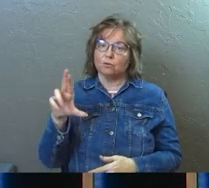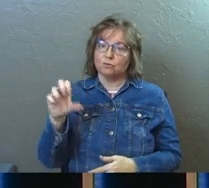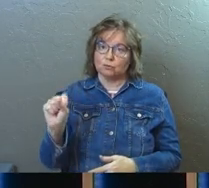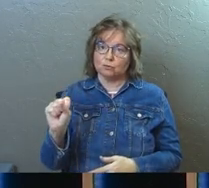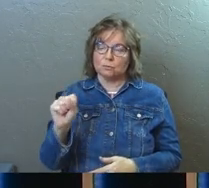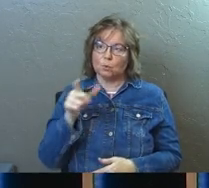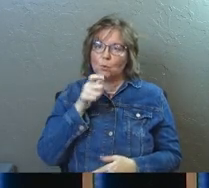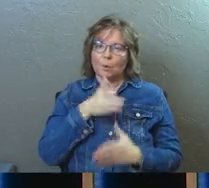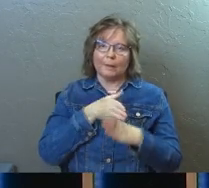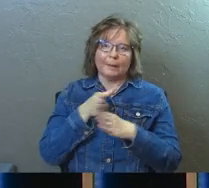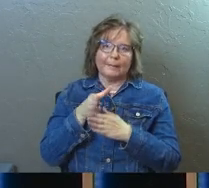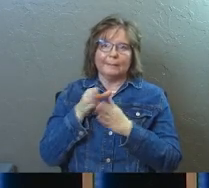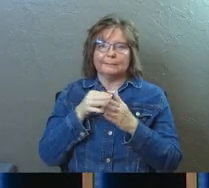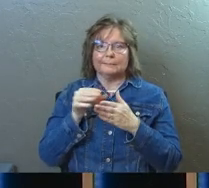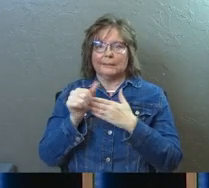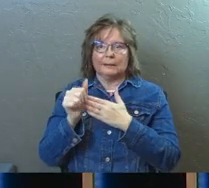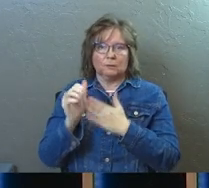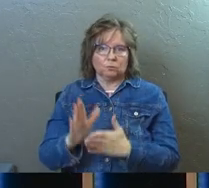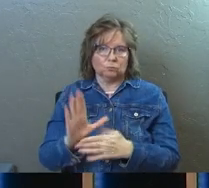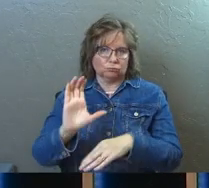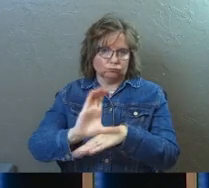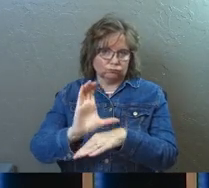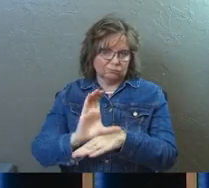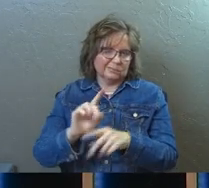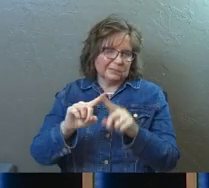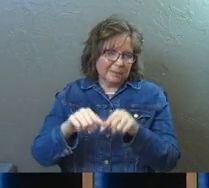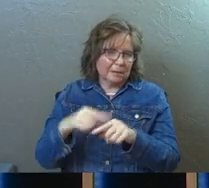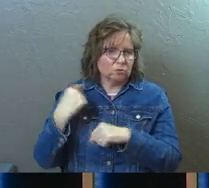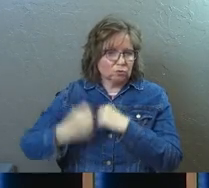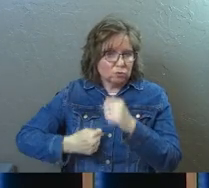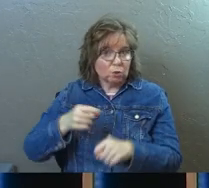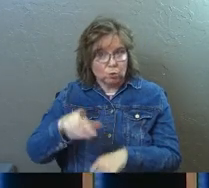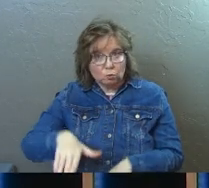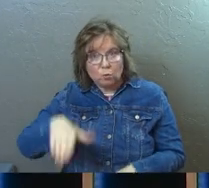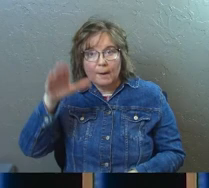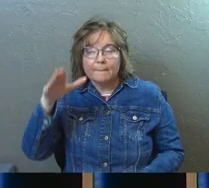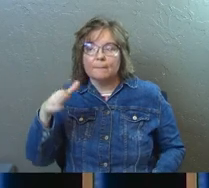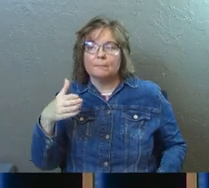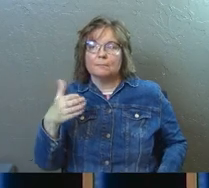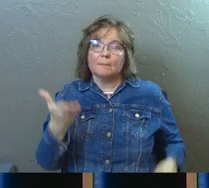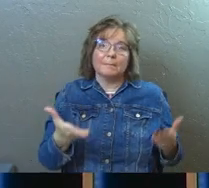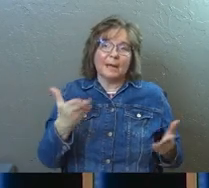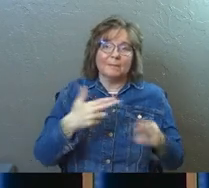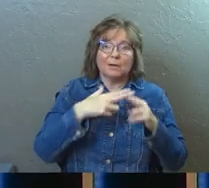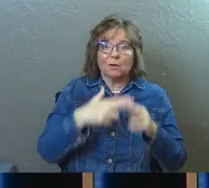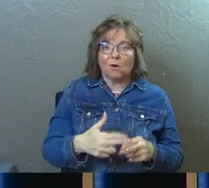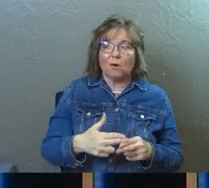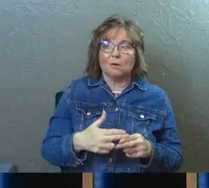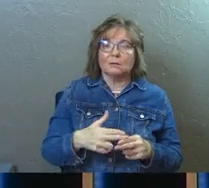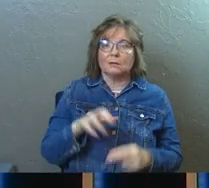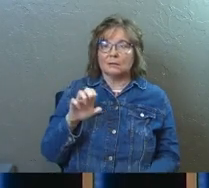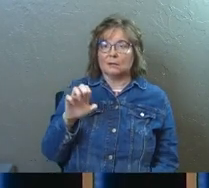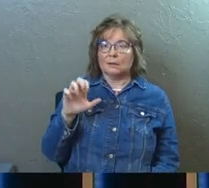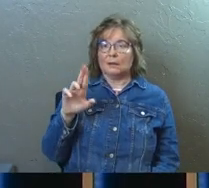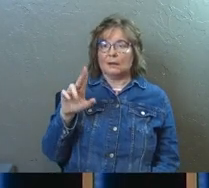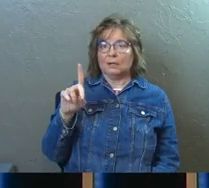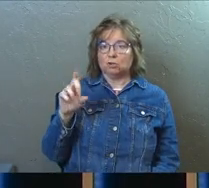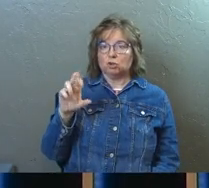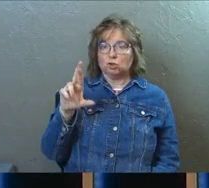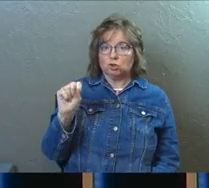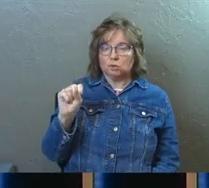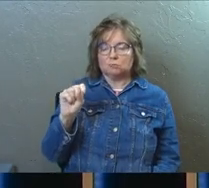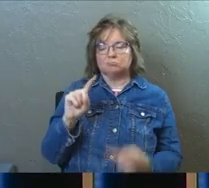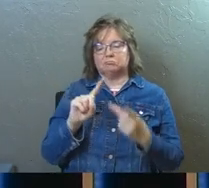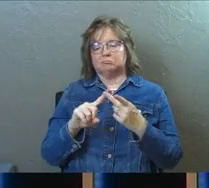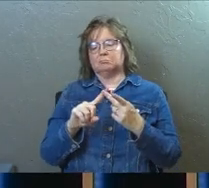the elders are the main leaders of that church, depending on the tradition that you grew up in, they may have been called elders, they may have been called